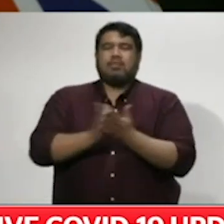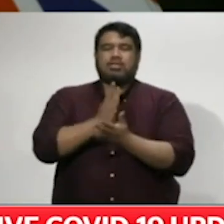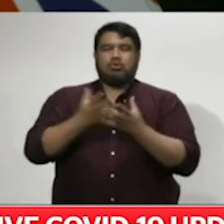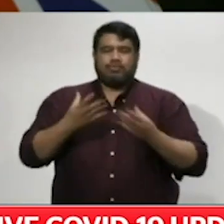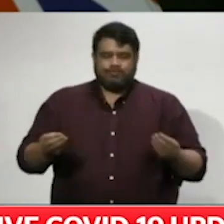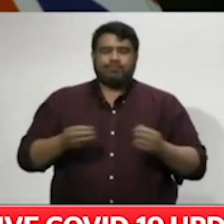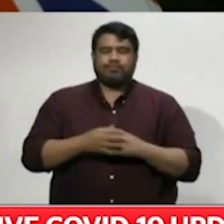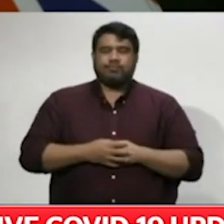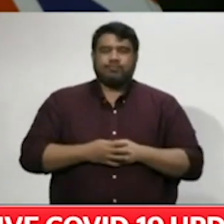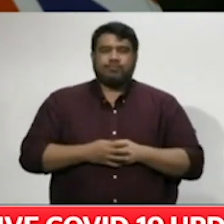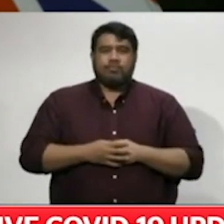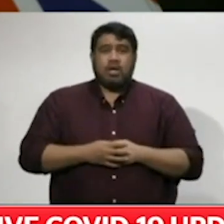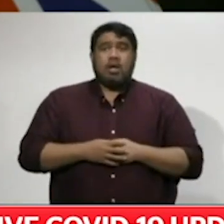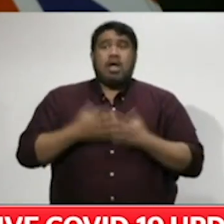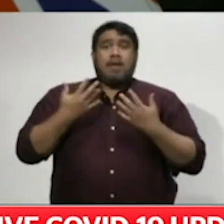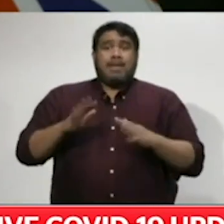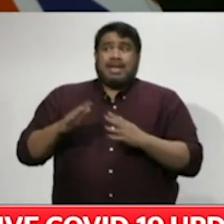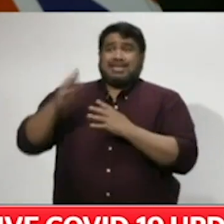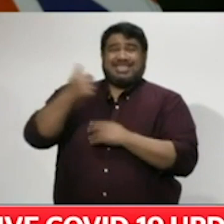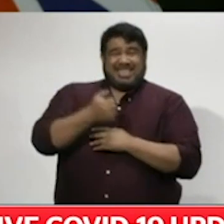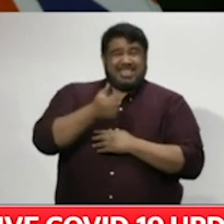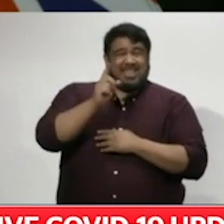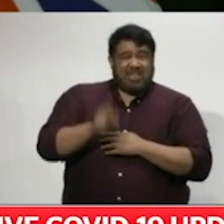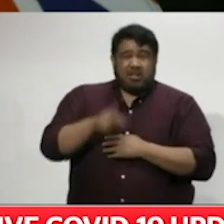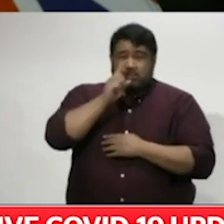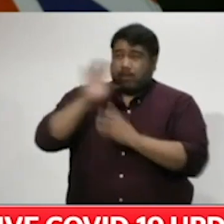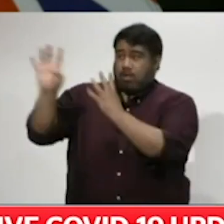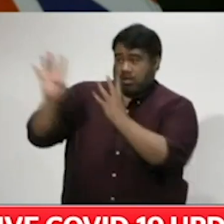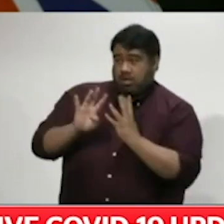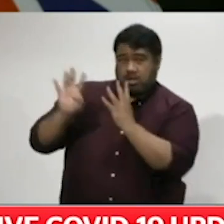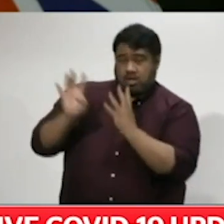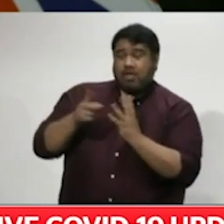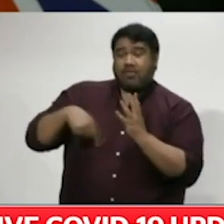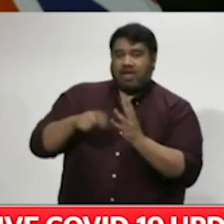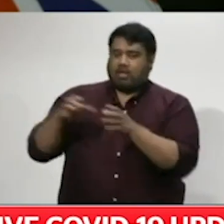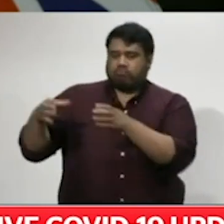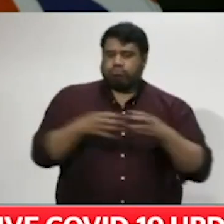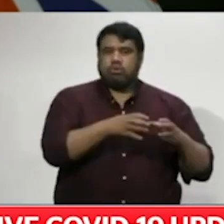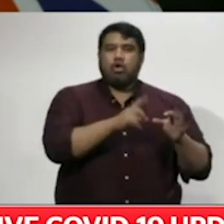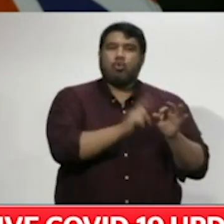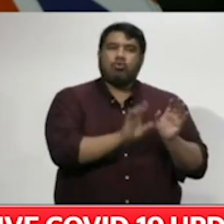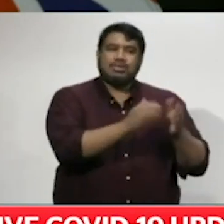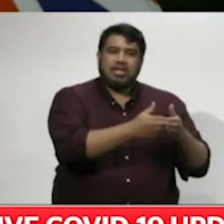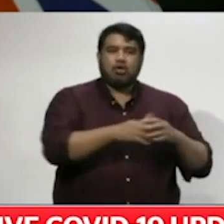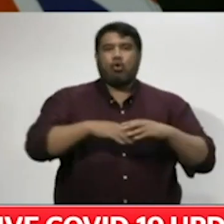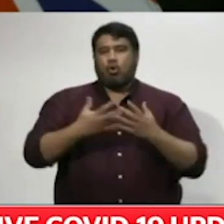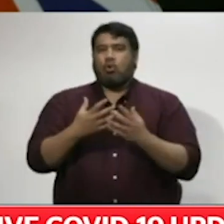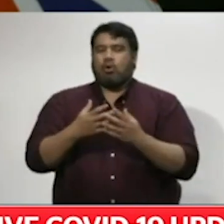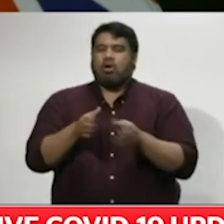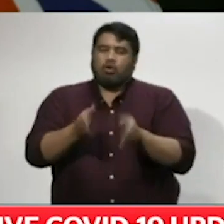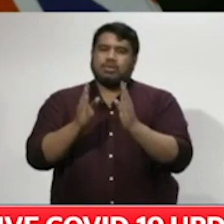6,000 returned travellers to New Zealand have gone into managed isolation or quarantine and there are currently